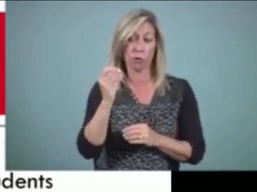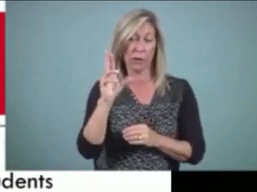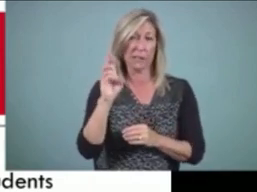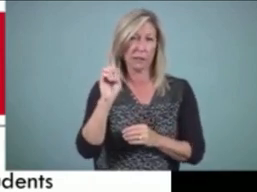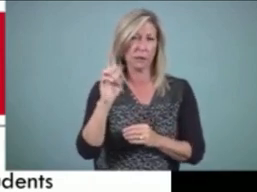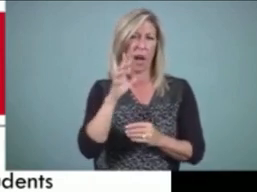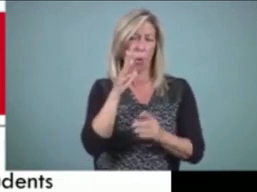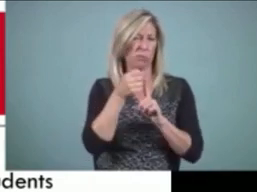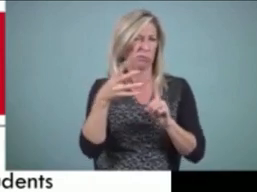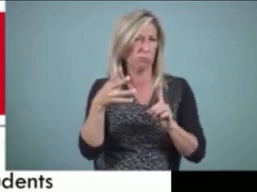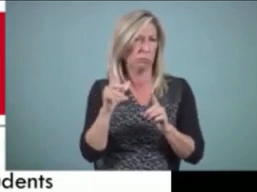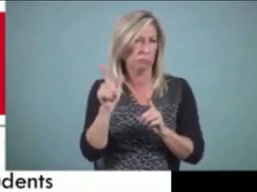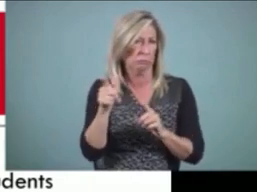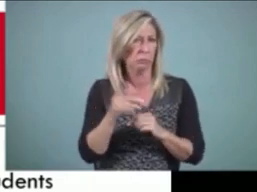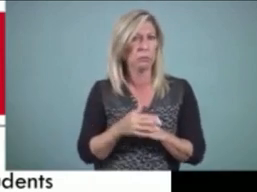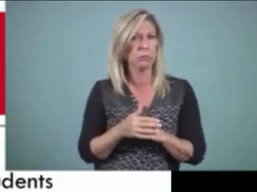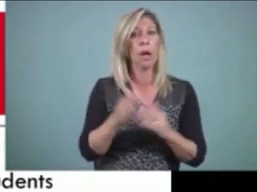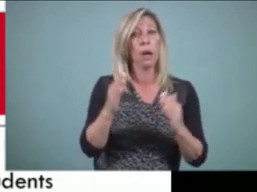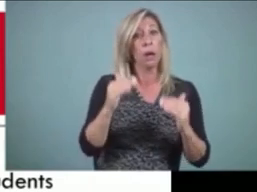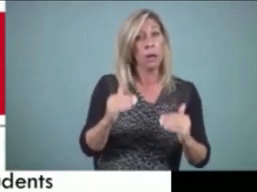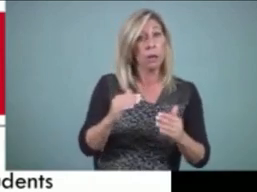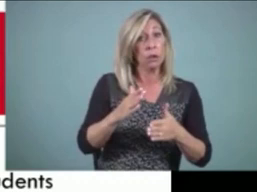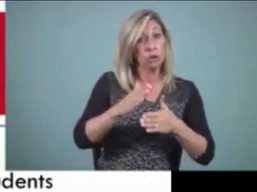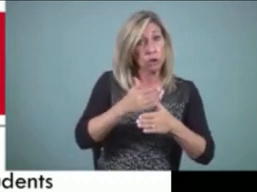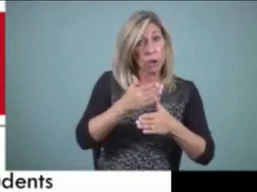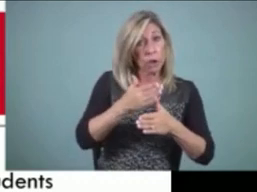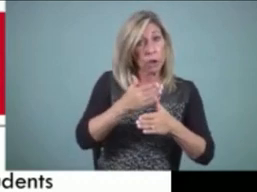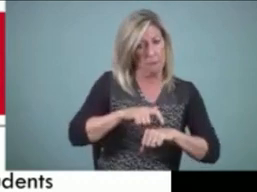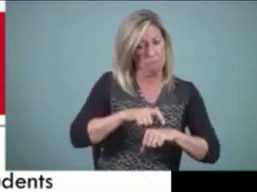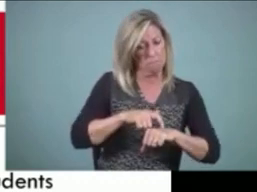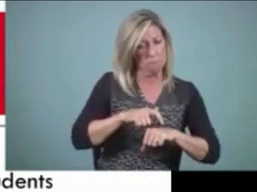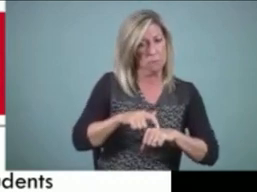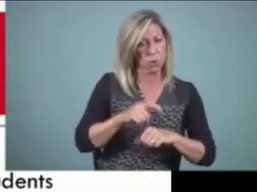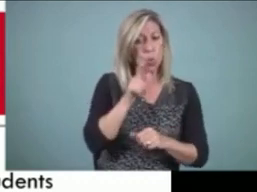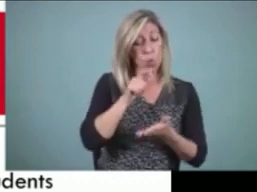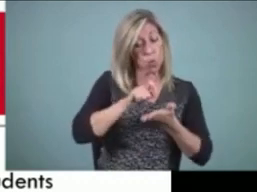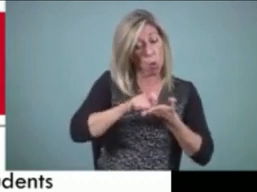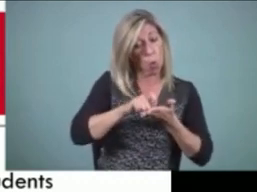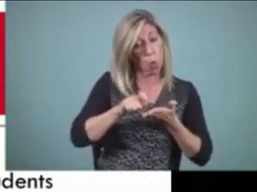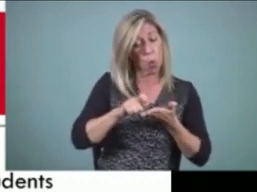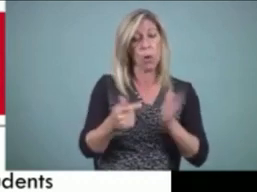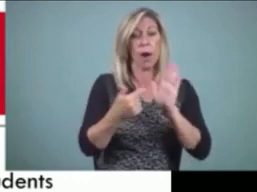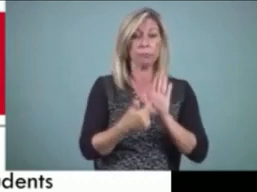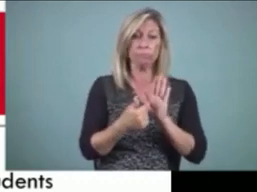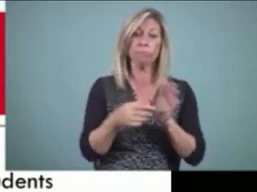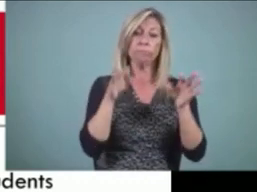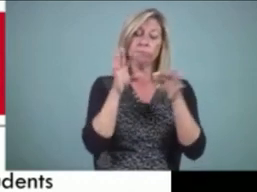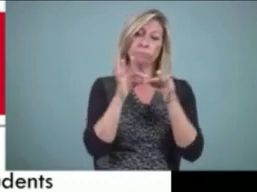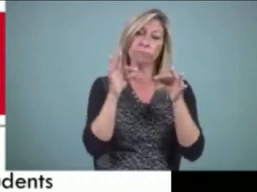And one of the key elements of a writer's workshop was the ongoing publishing of students' work.